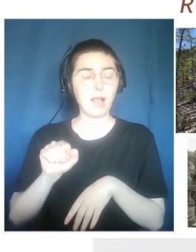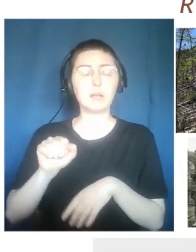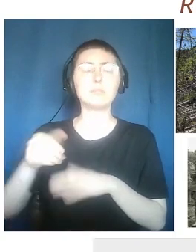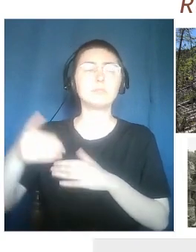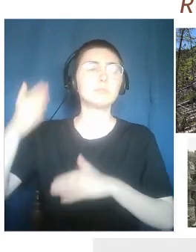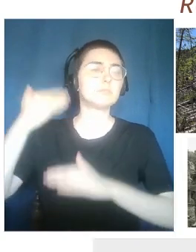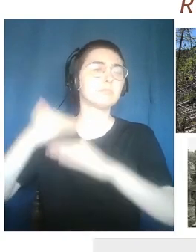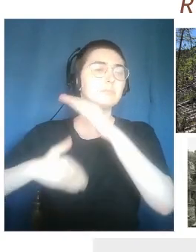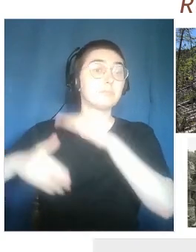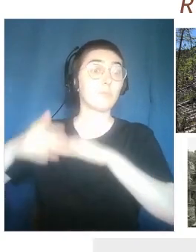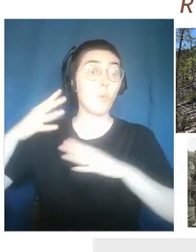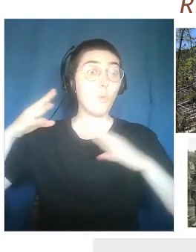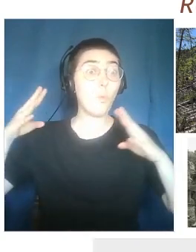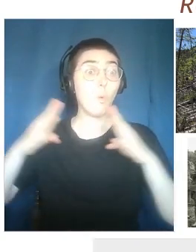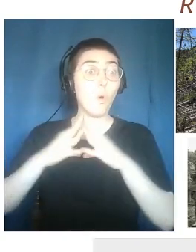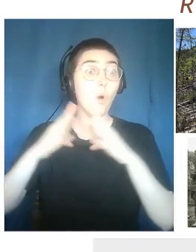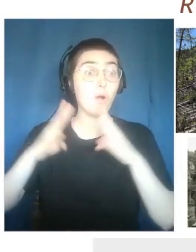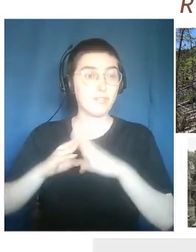World War I, 1918.